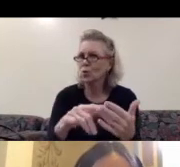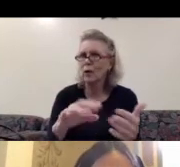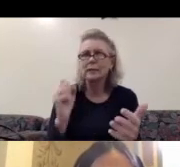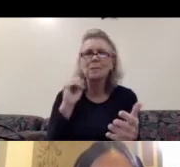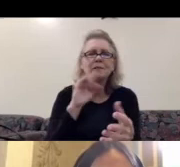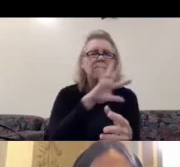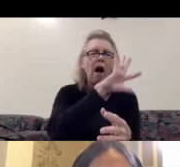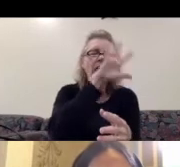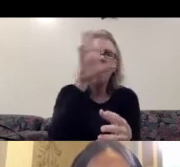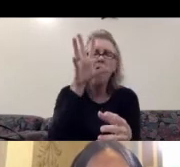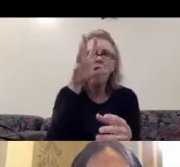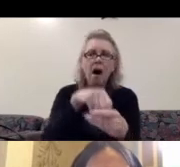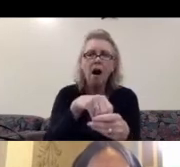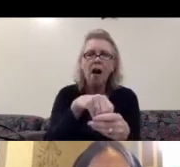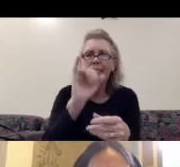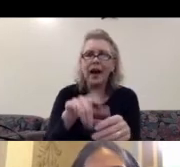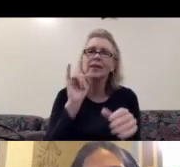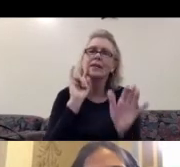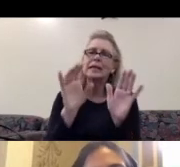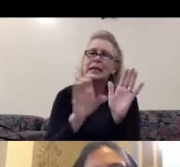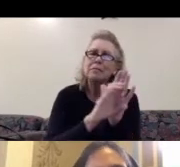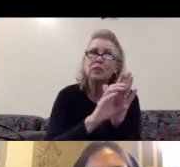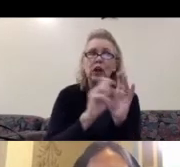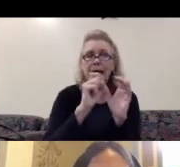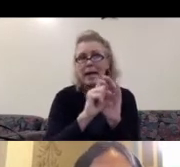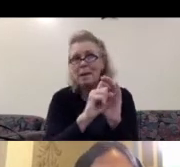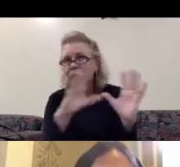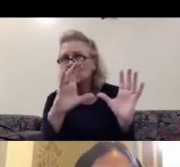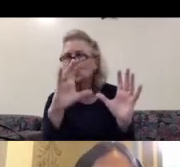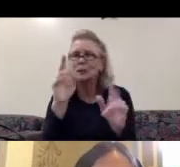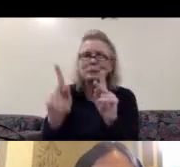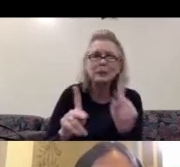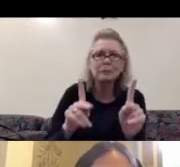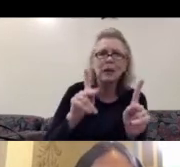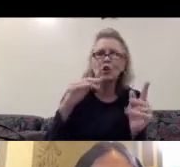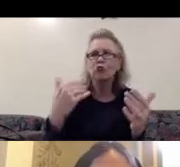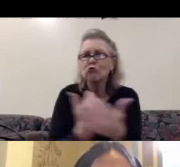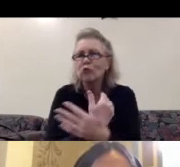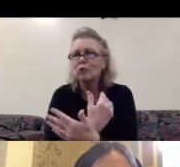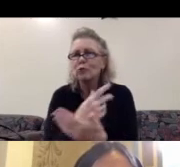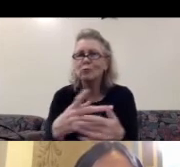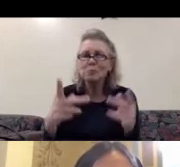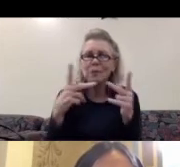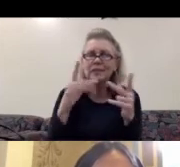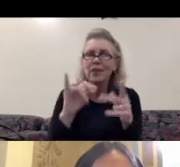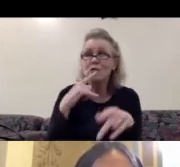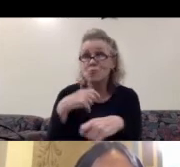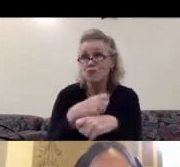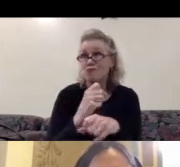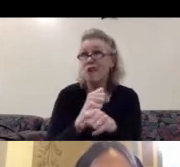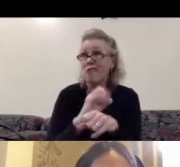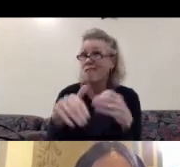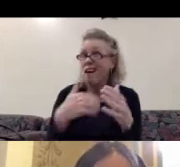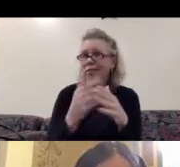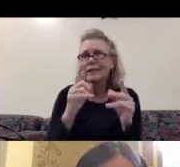this images and people and new places that has been creating all these different